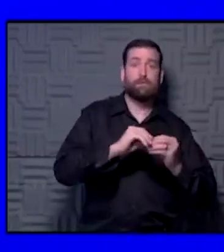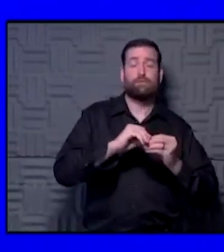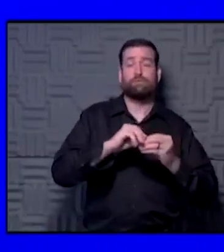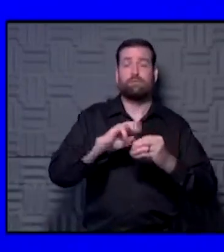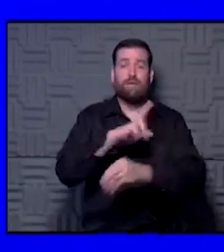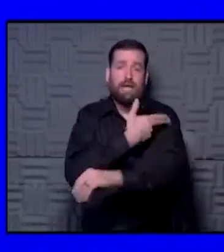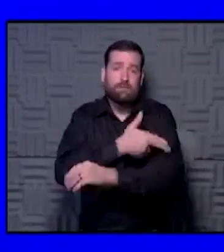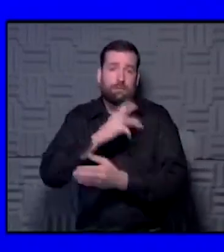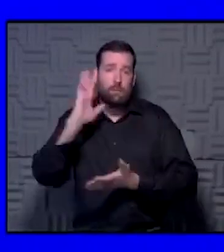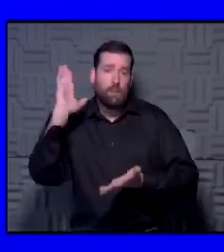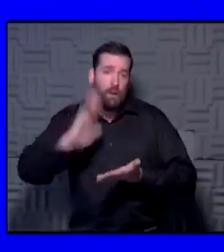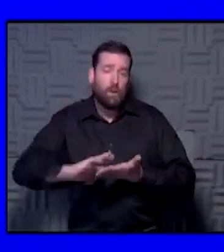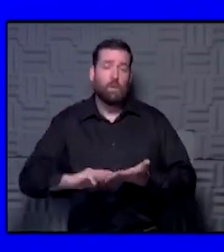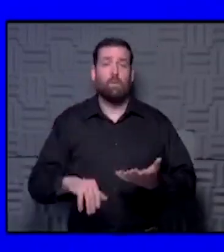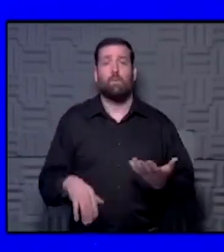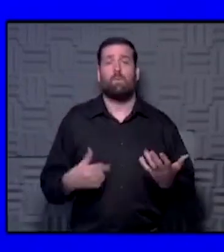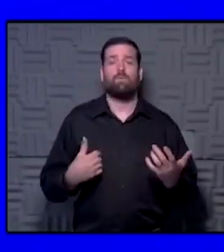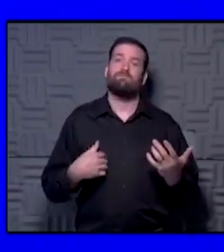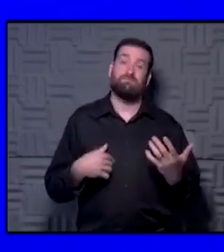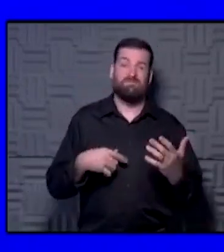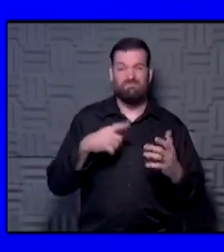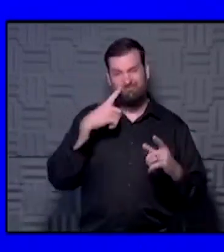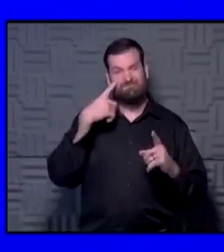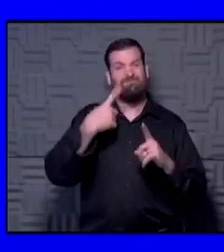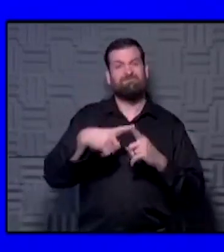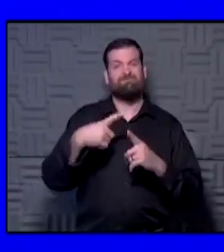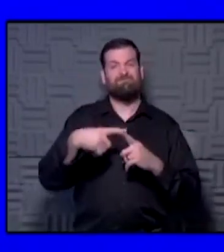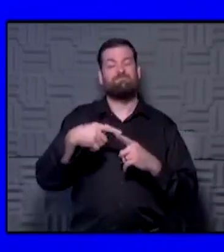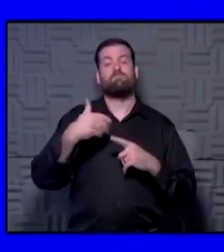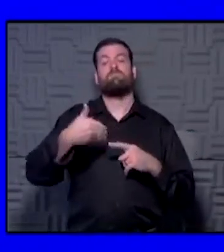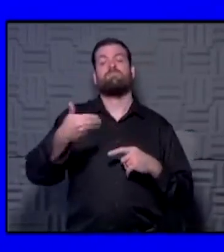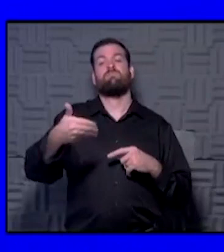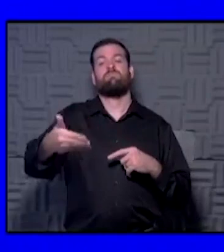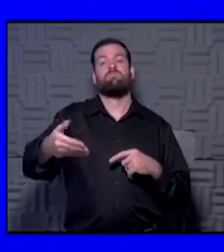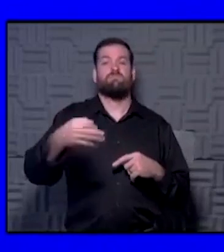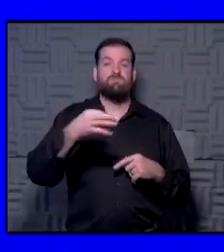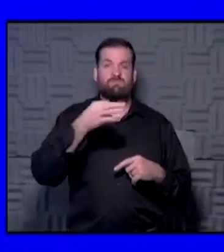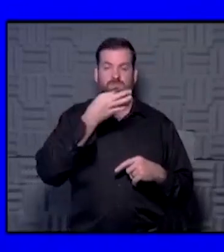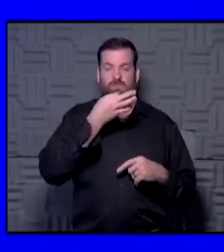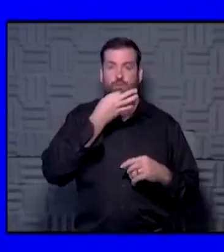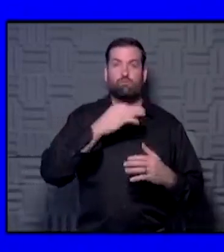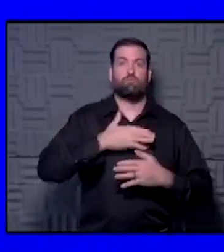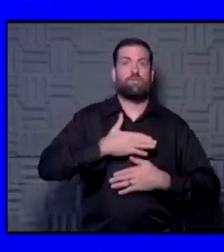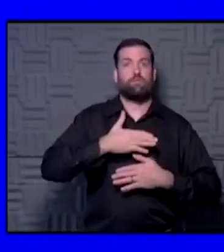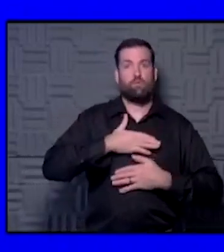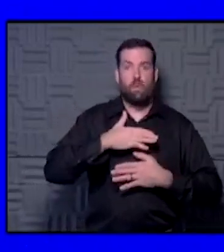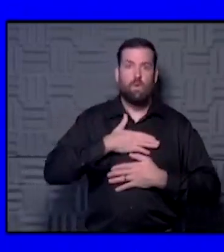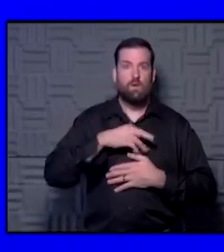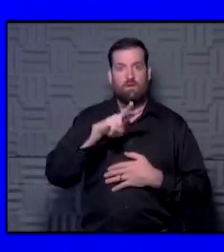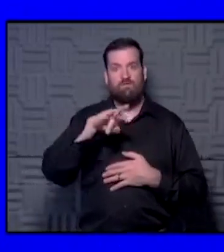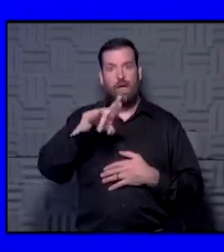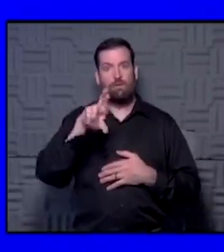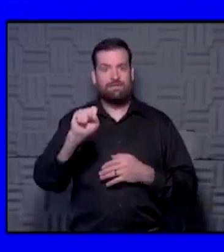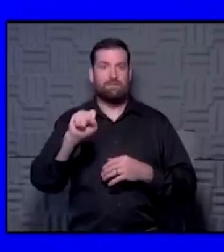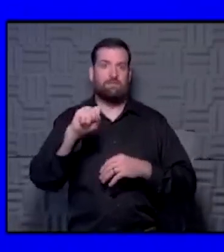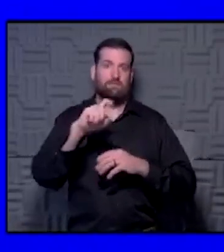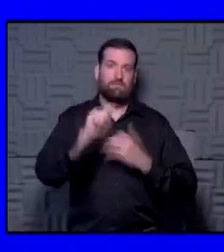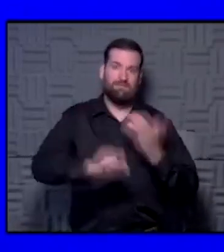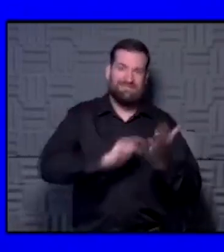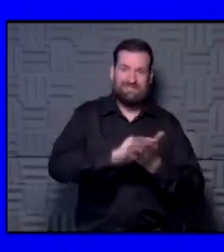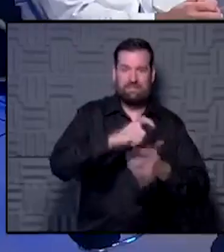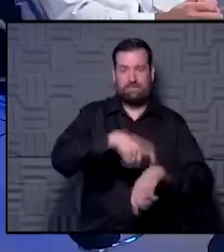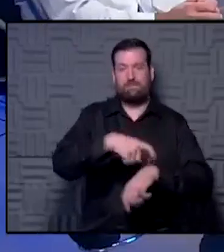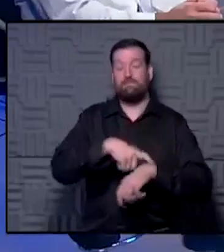hospitalization numbers, you know, we will be looking good moving into respiratory viral season, influenza season, as well as the COVID